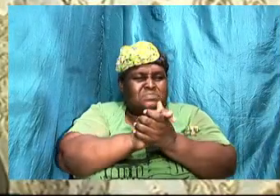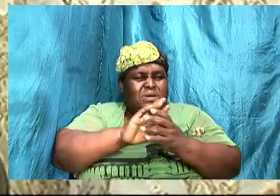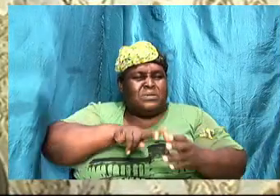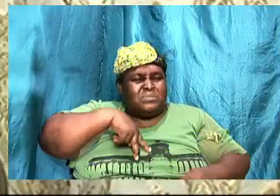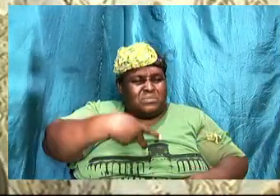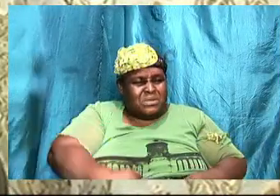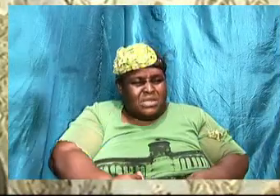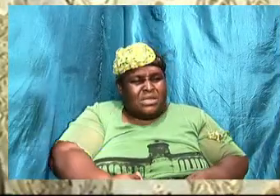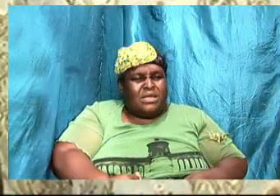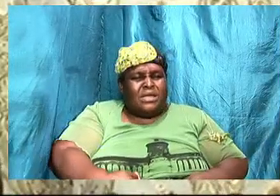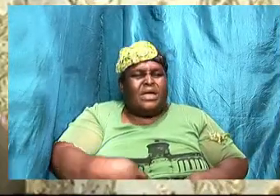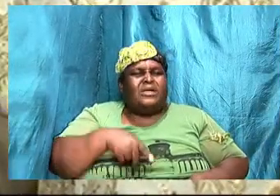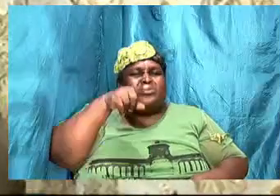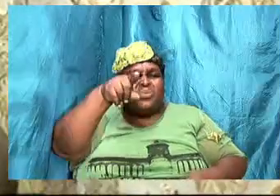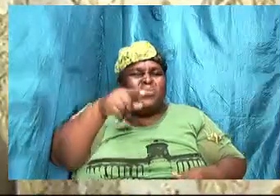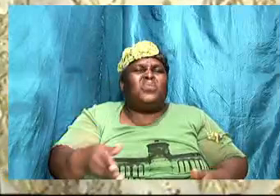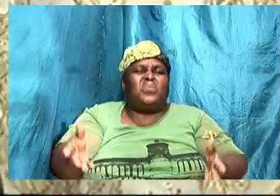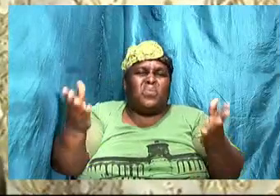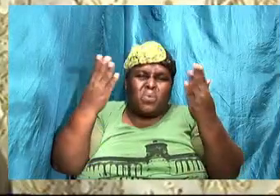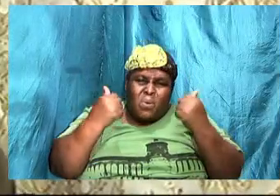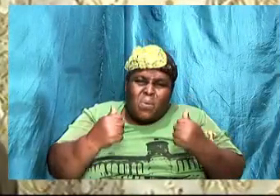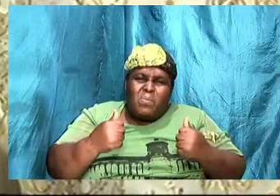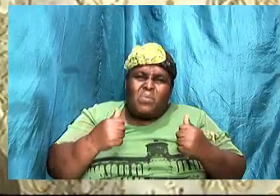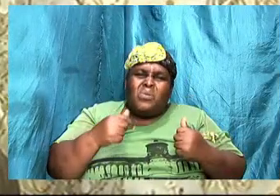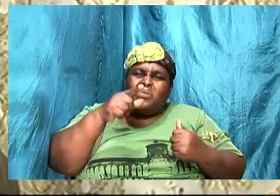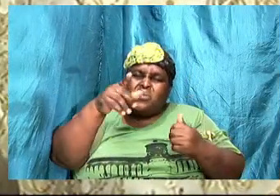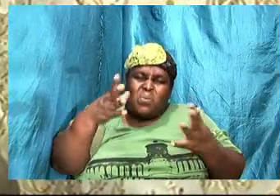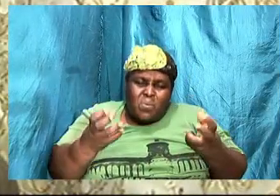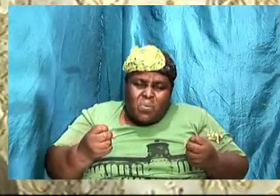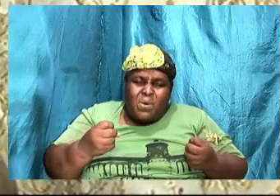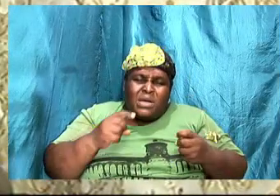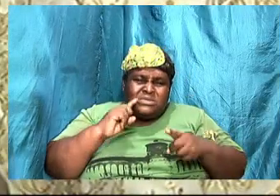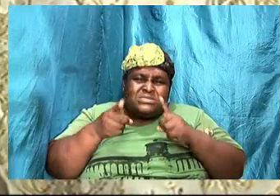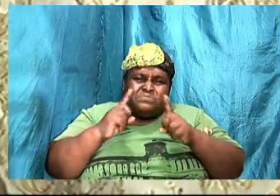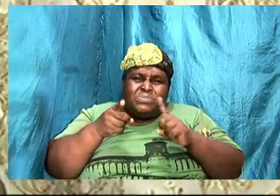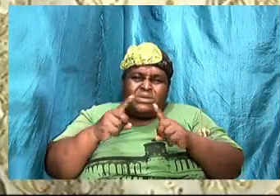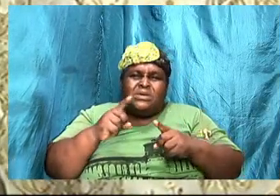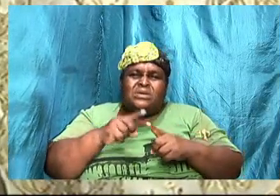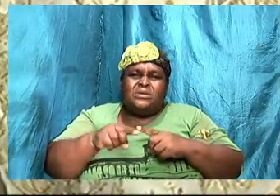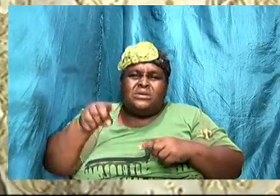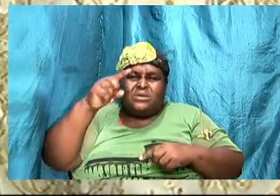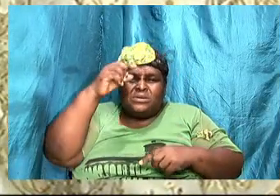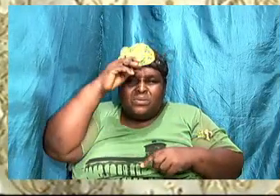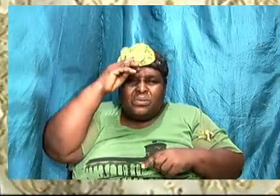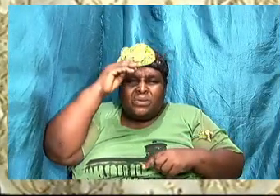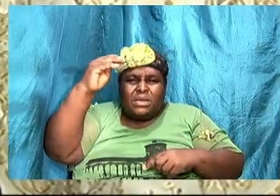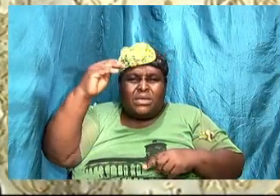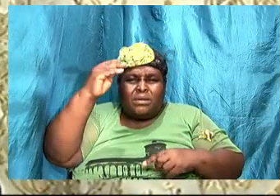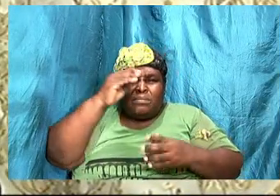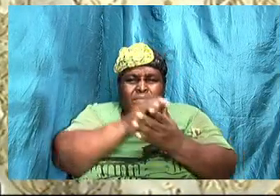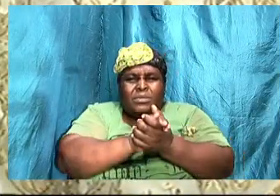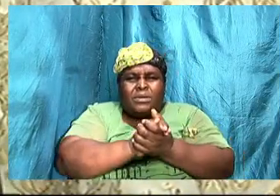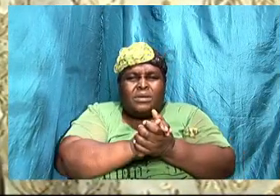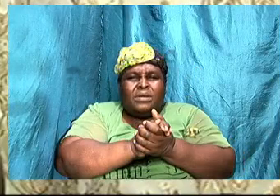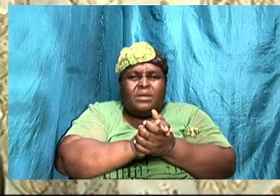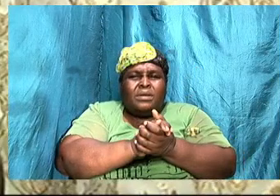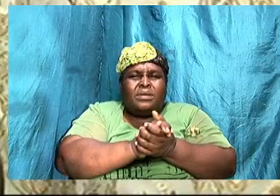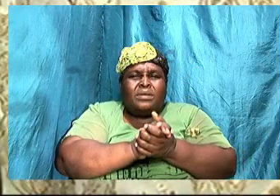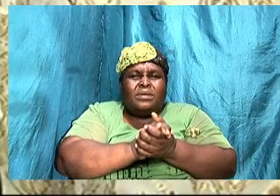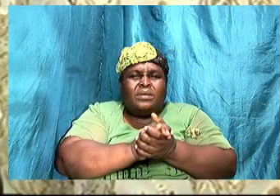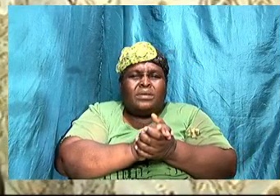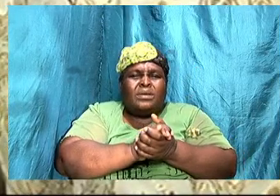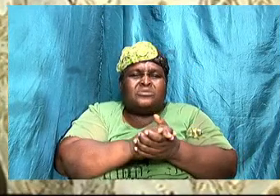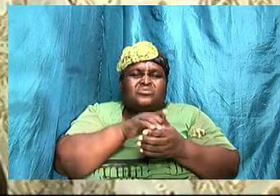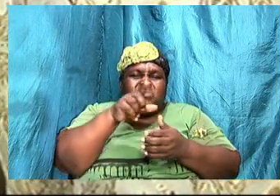you come and right away you want to talk to him about, you know, you're hurting. Yes, you're hurting, but it's